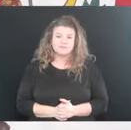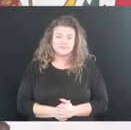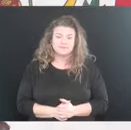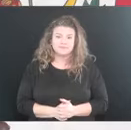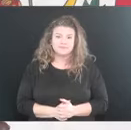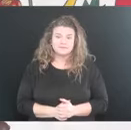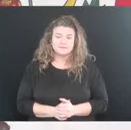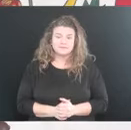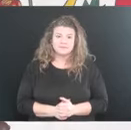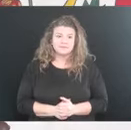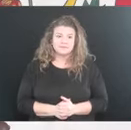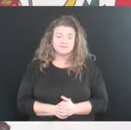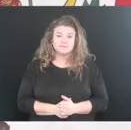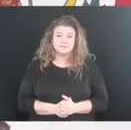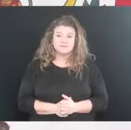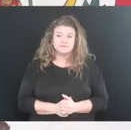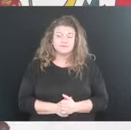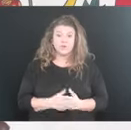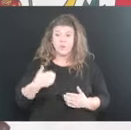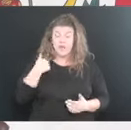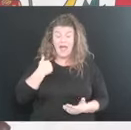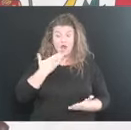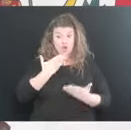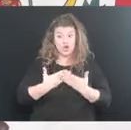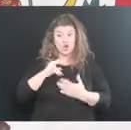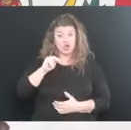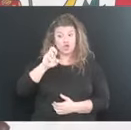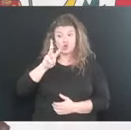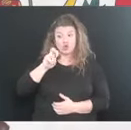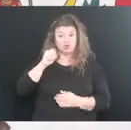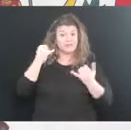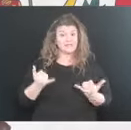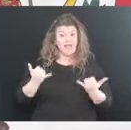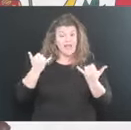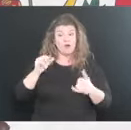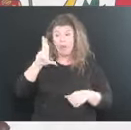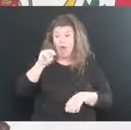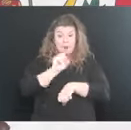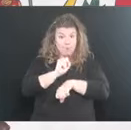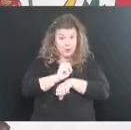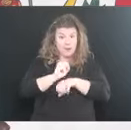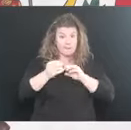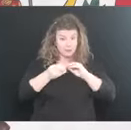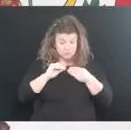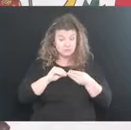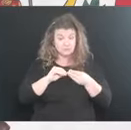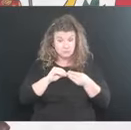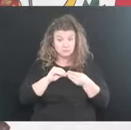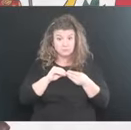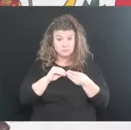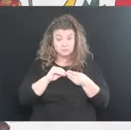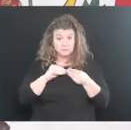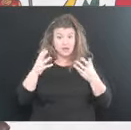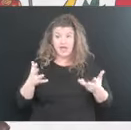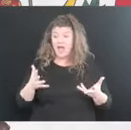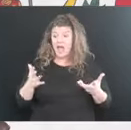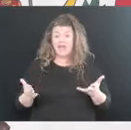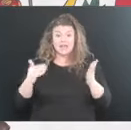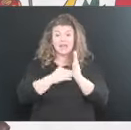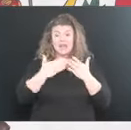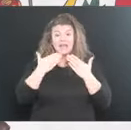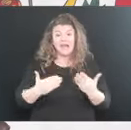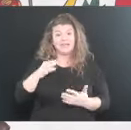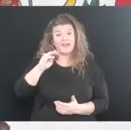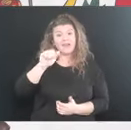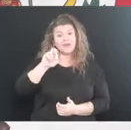Uh, we had some great news today on our unemployment numbers. And, uh, and I, again, thank Mark